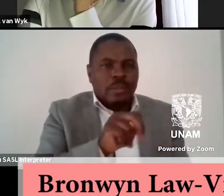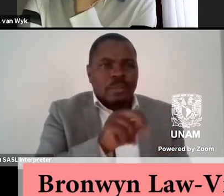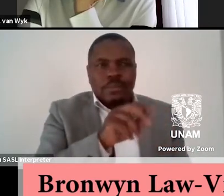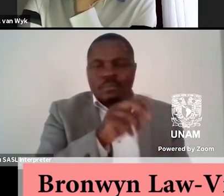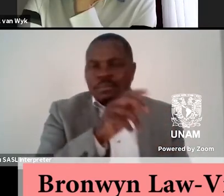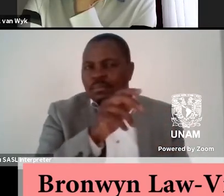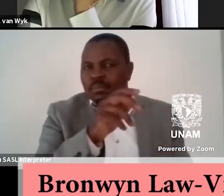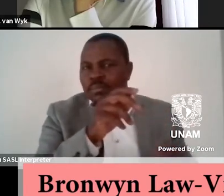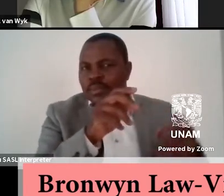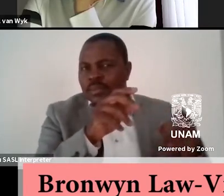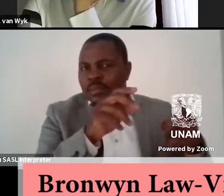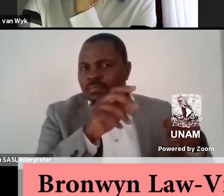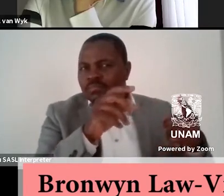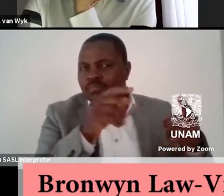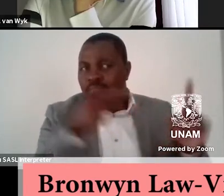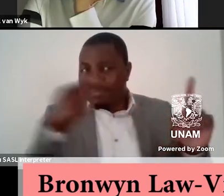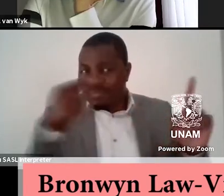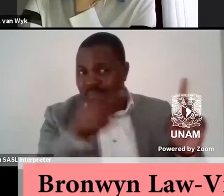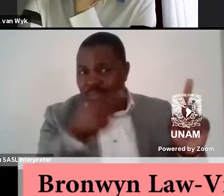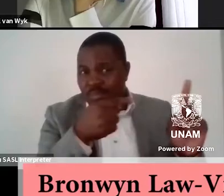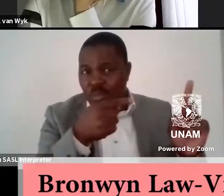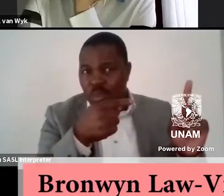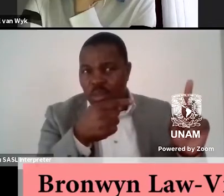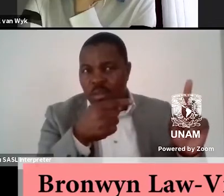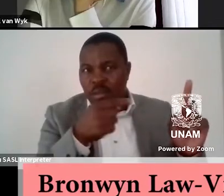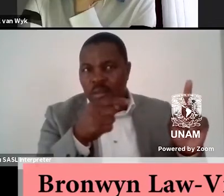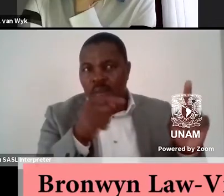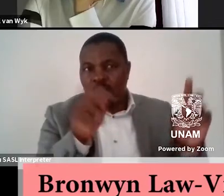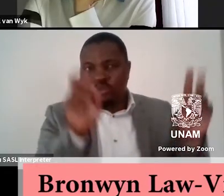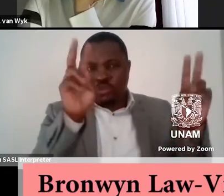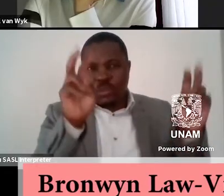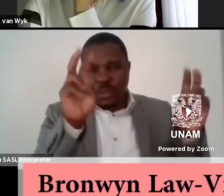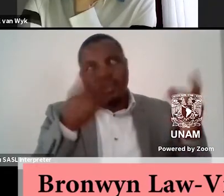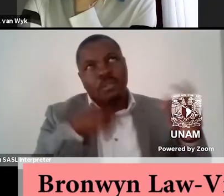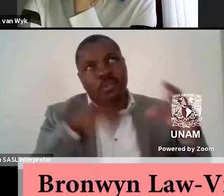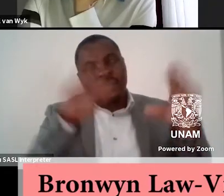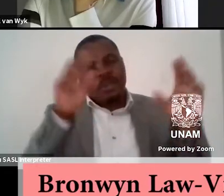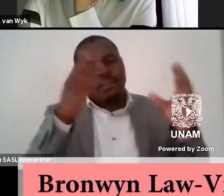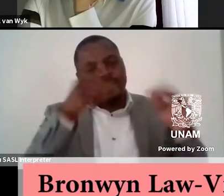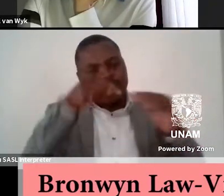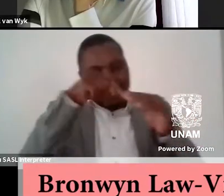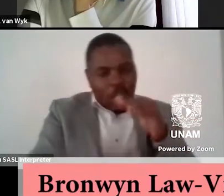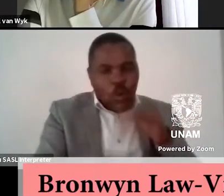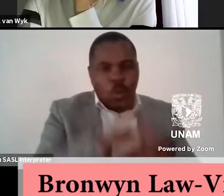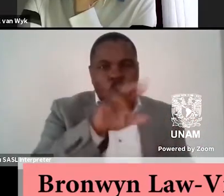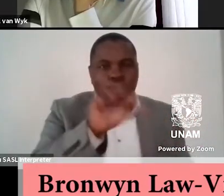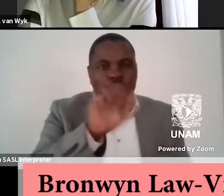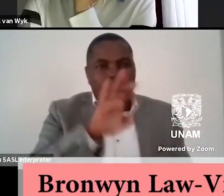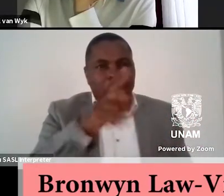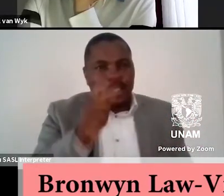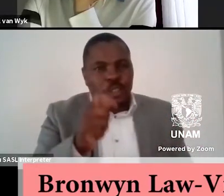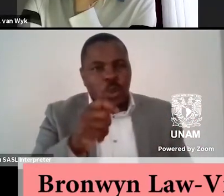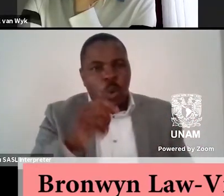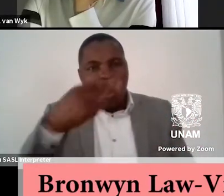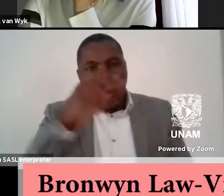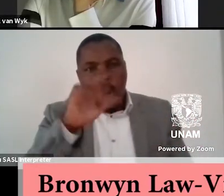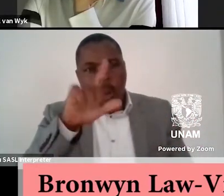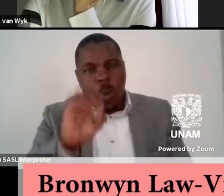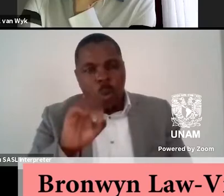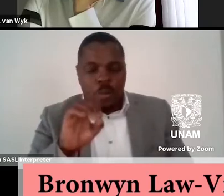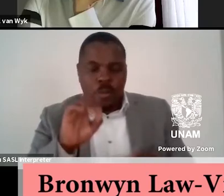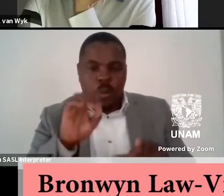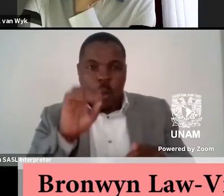get the title right, down the rabbit hole, Fiesta en la Madriguera, think is the Spanish